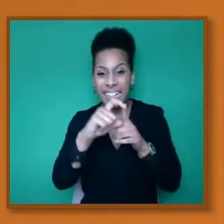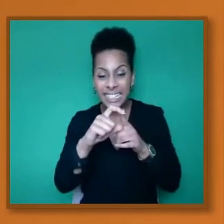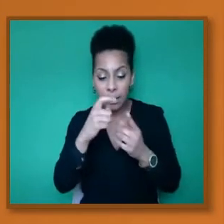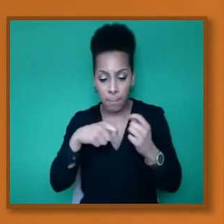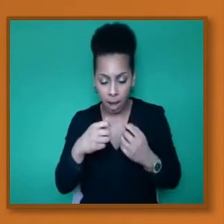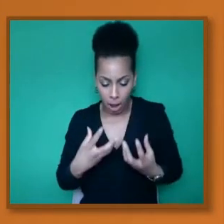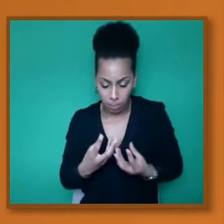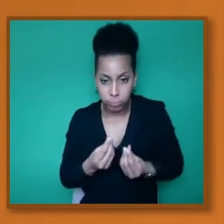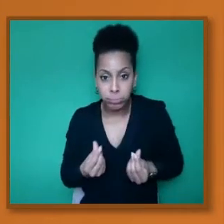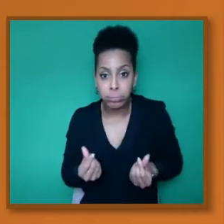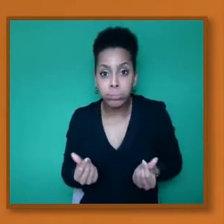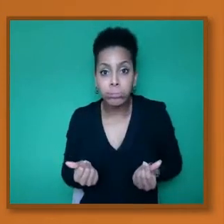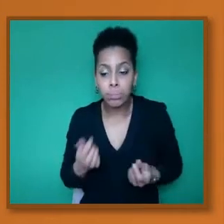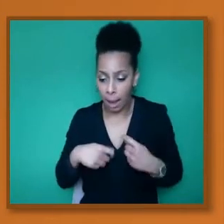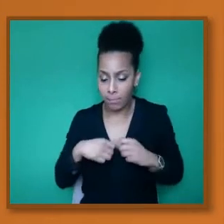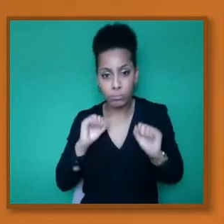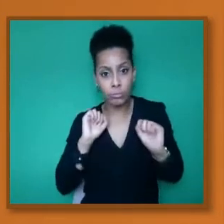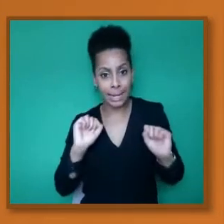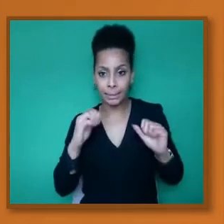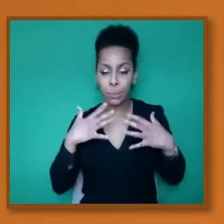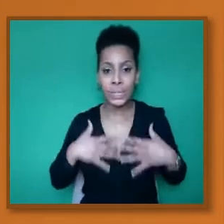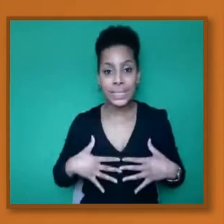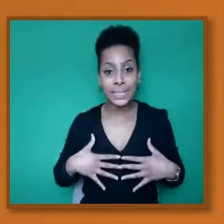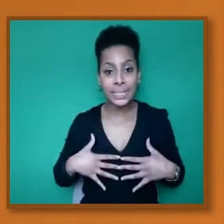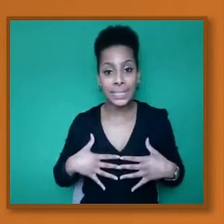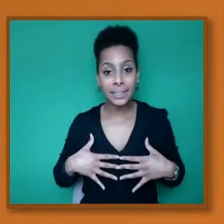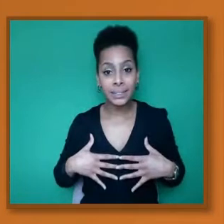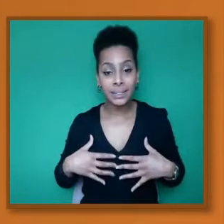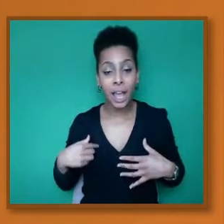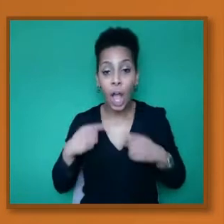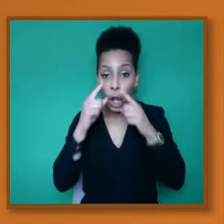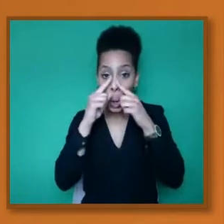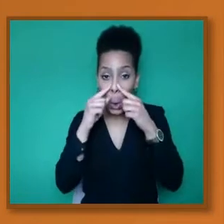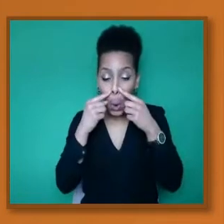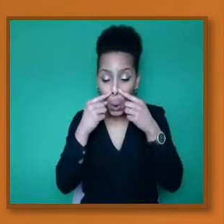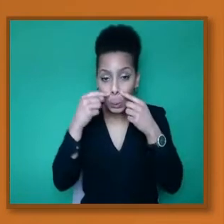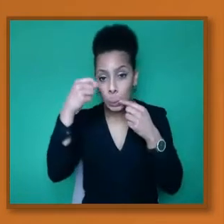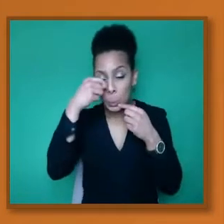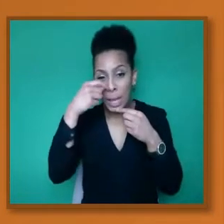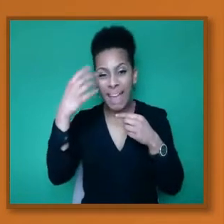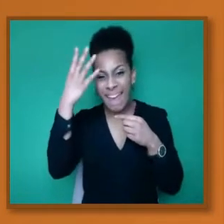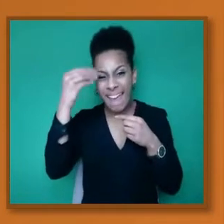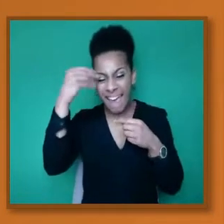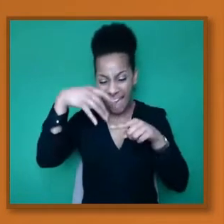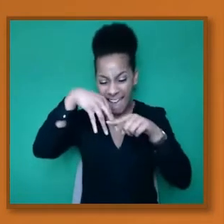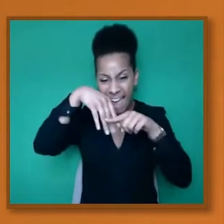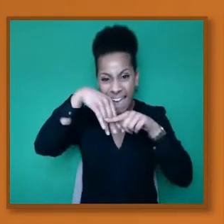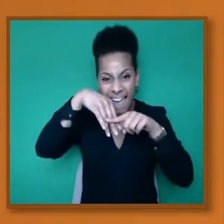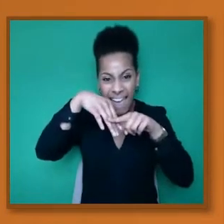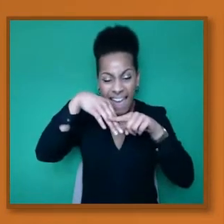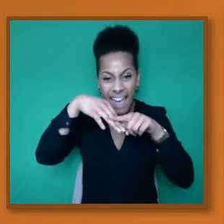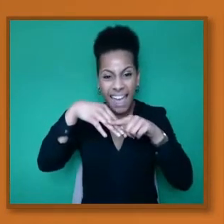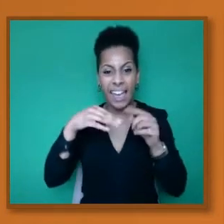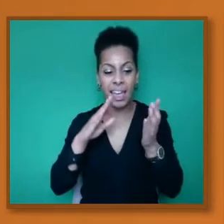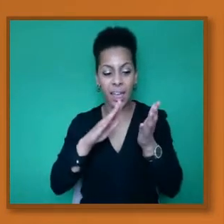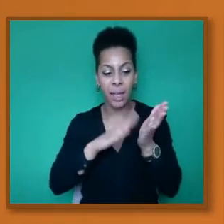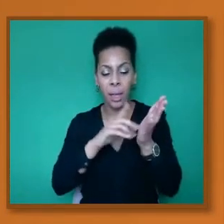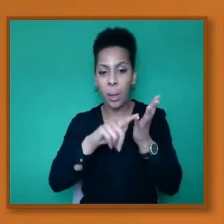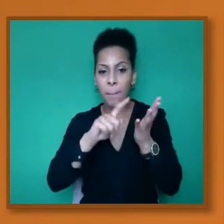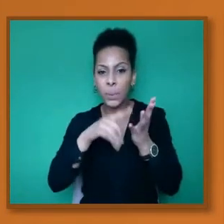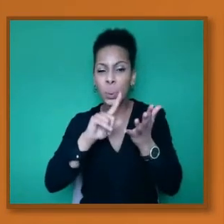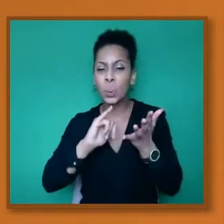And even the hairs in our nostril and the mucus that lines both our guts, as well as the lung and the bronchial system,